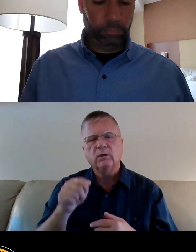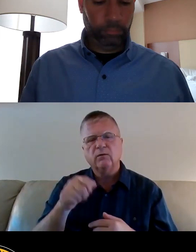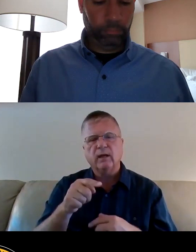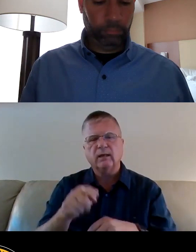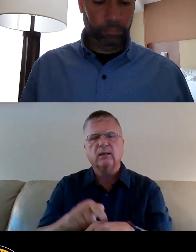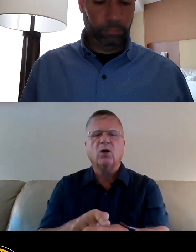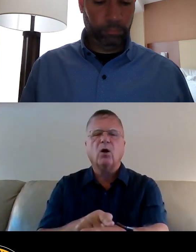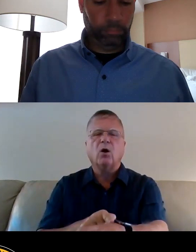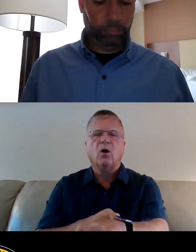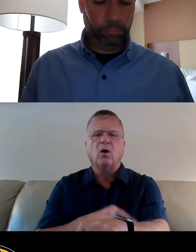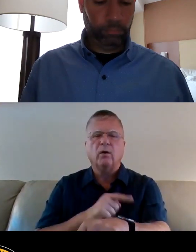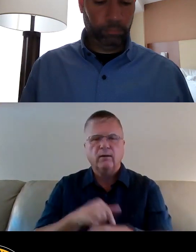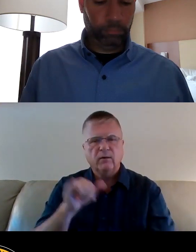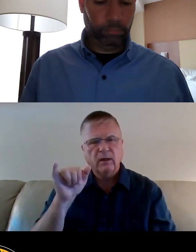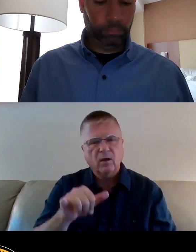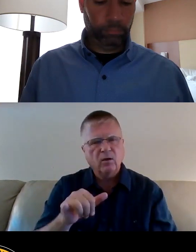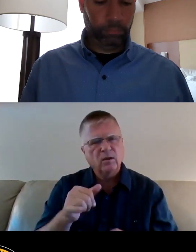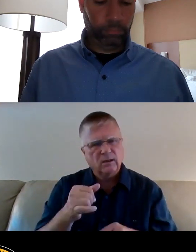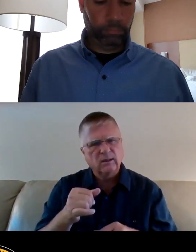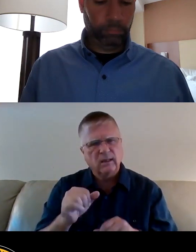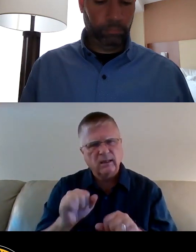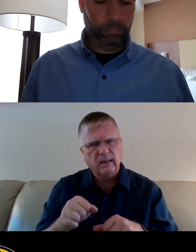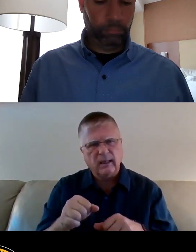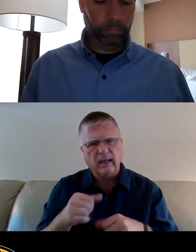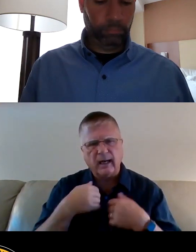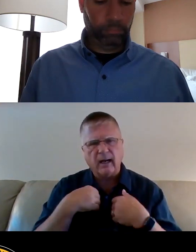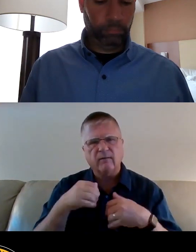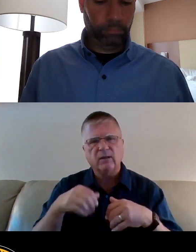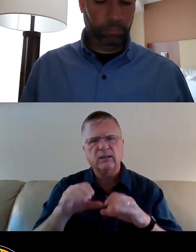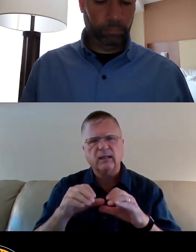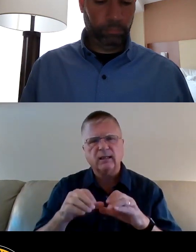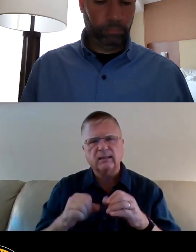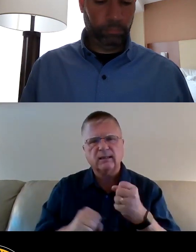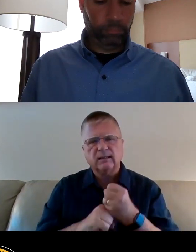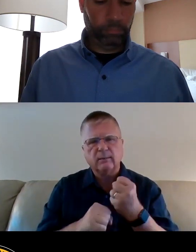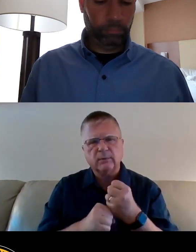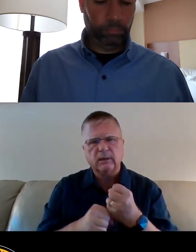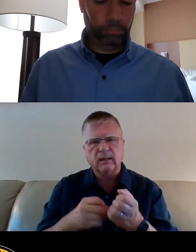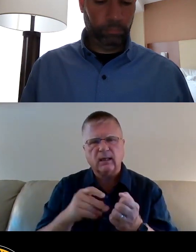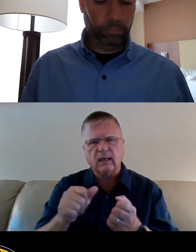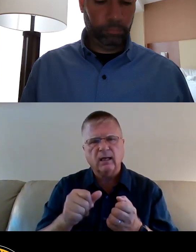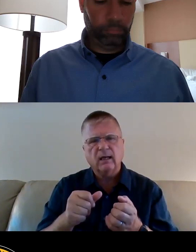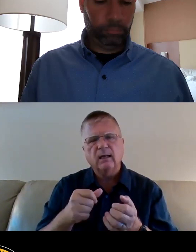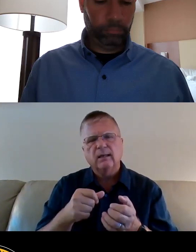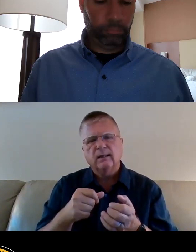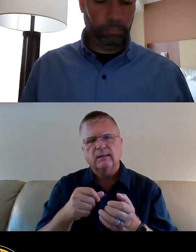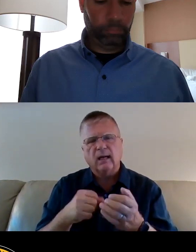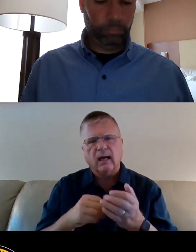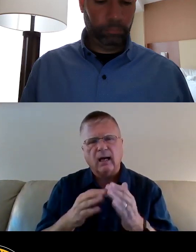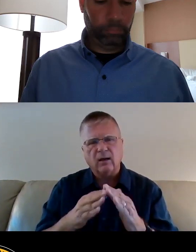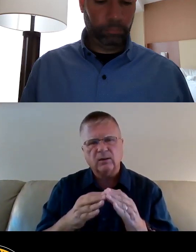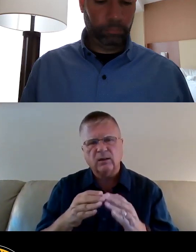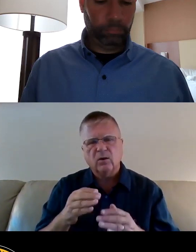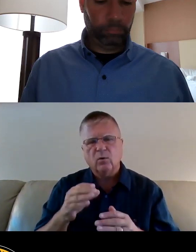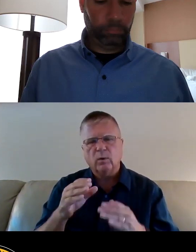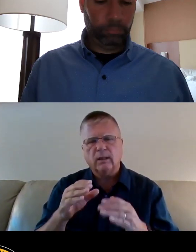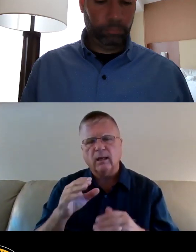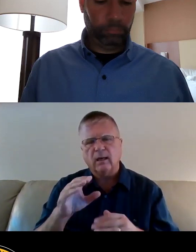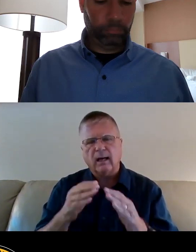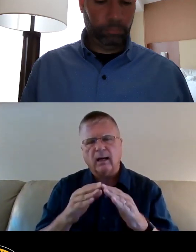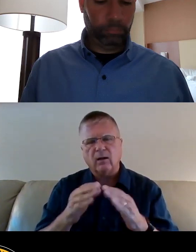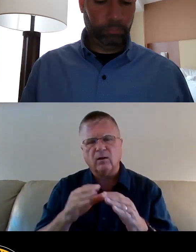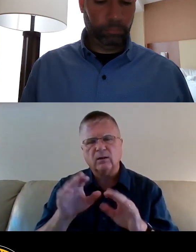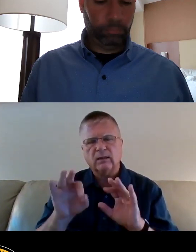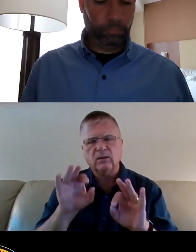those few who do manage to have a chance at subsidized housing, such as a housing choice voucher, are extremely unlikely to find a